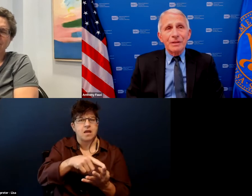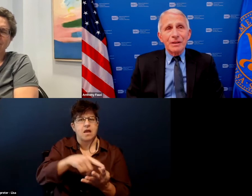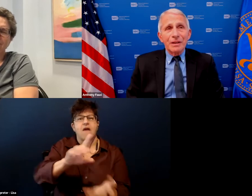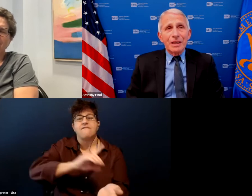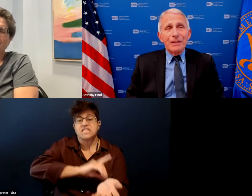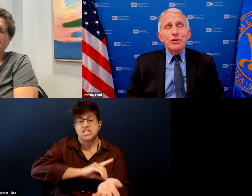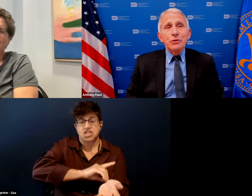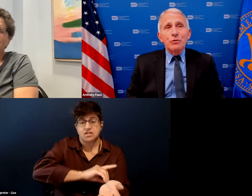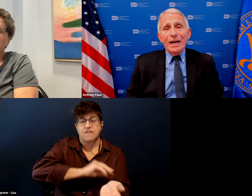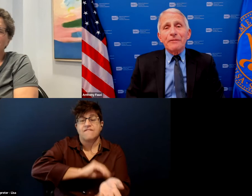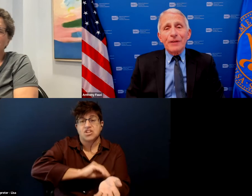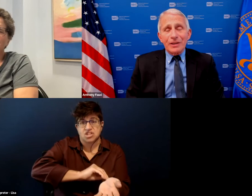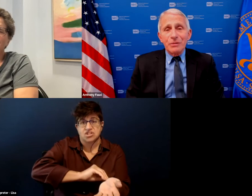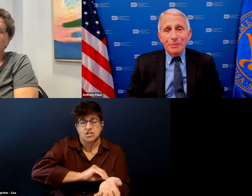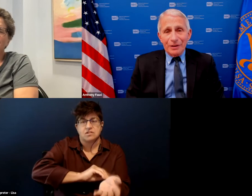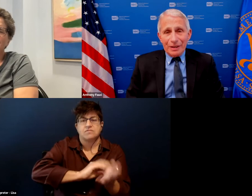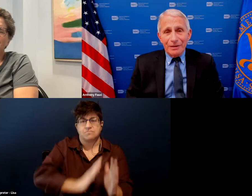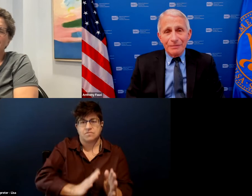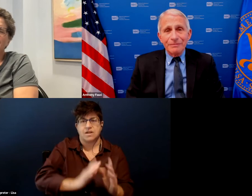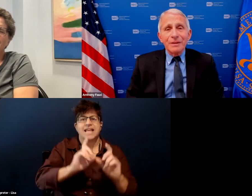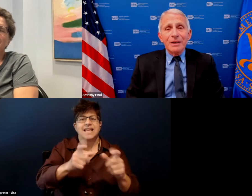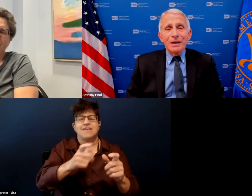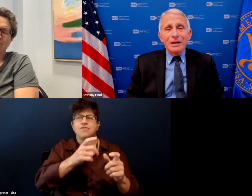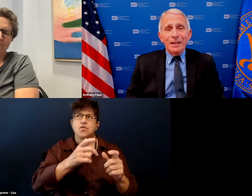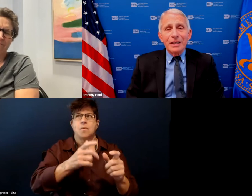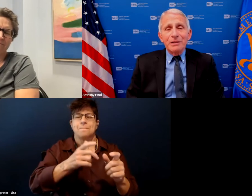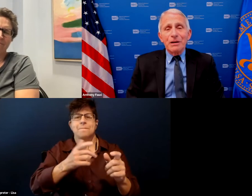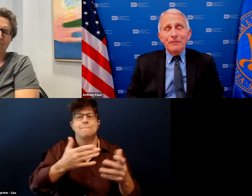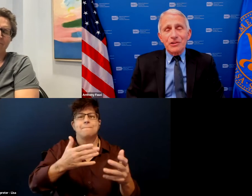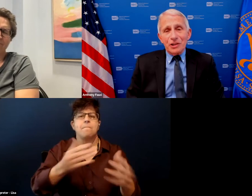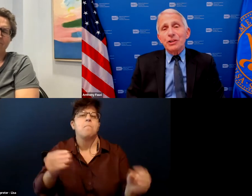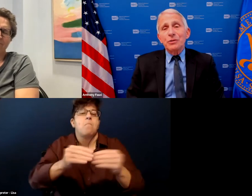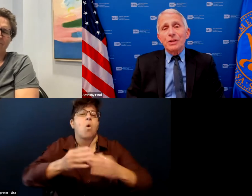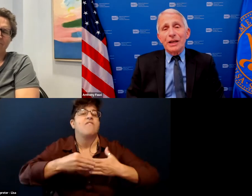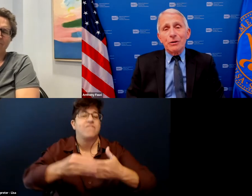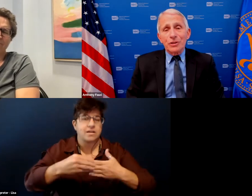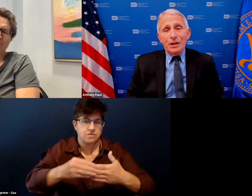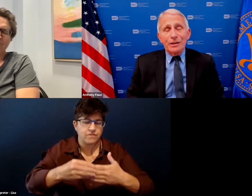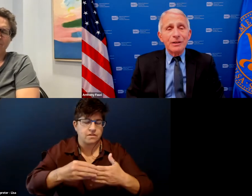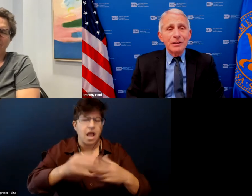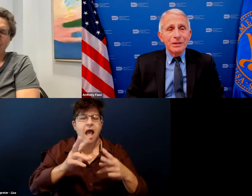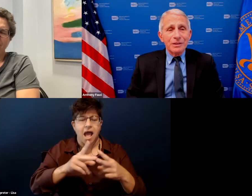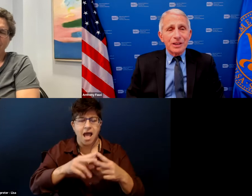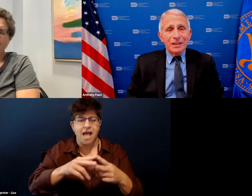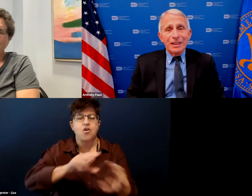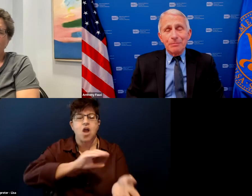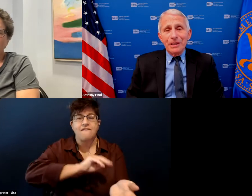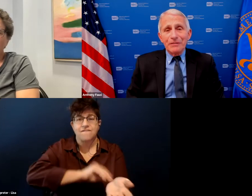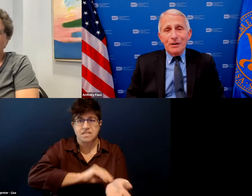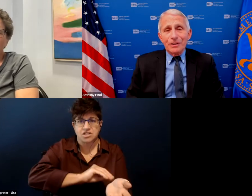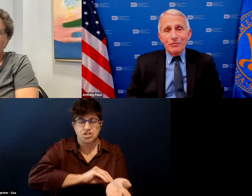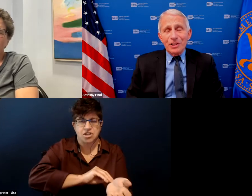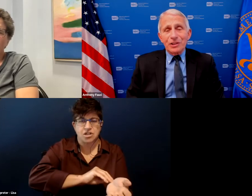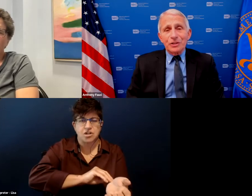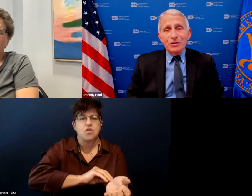gives you greater flexibility uh either a physician who then goes on to get deeply